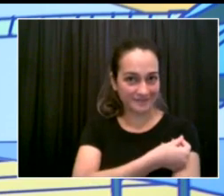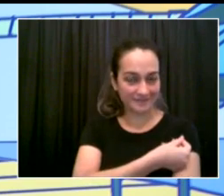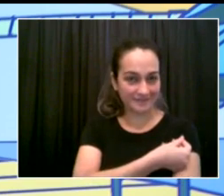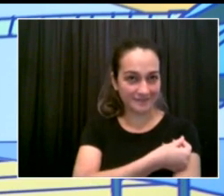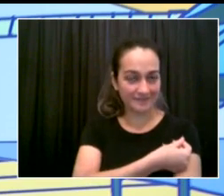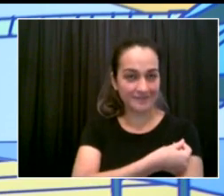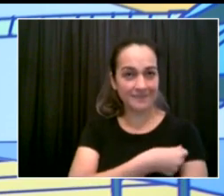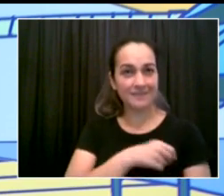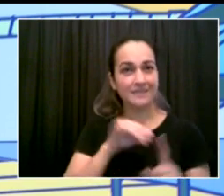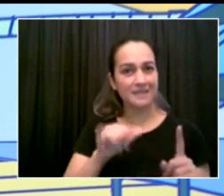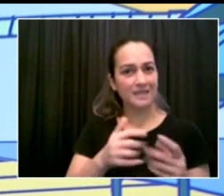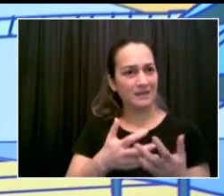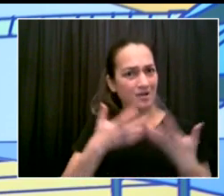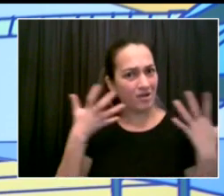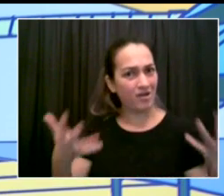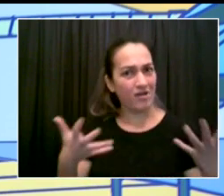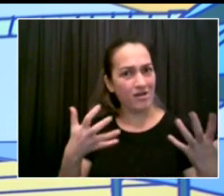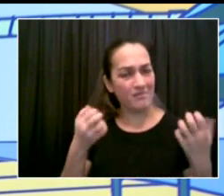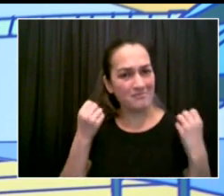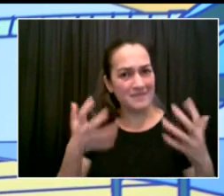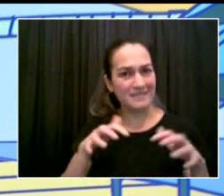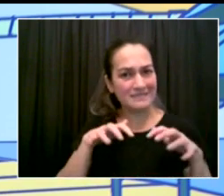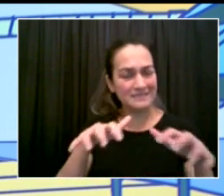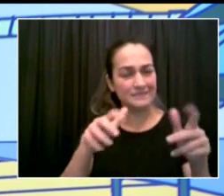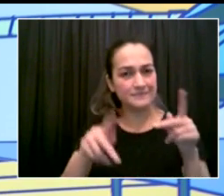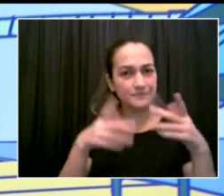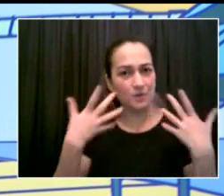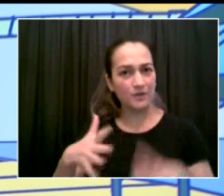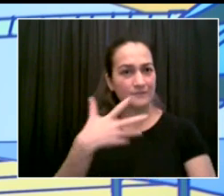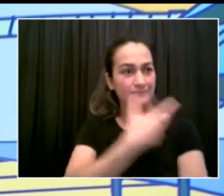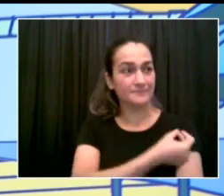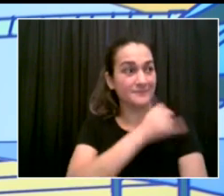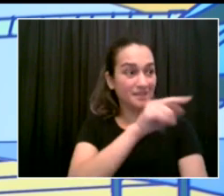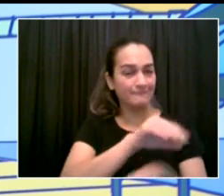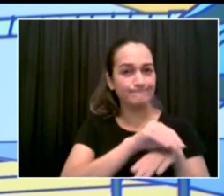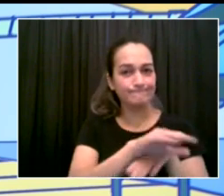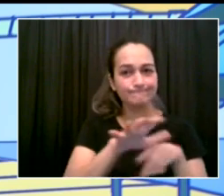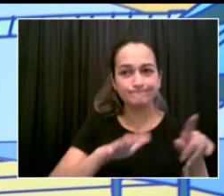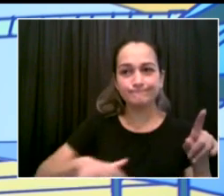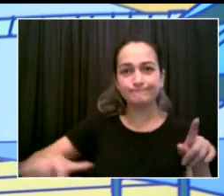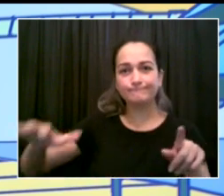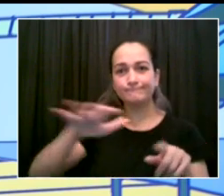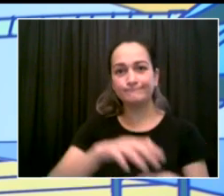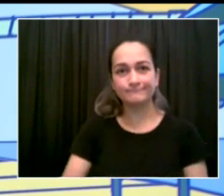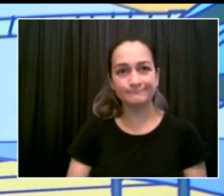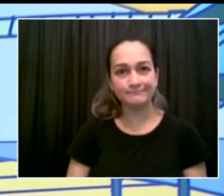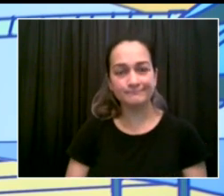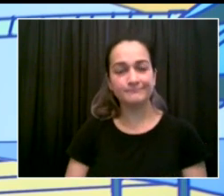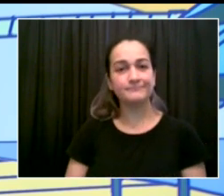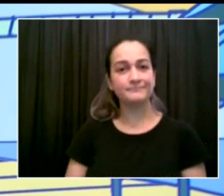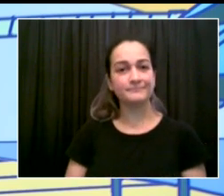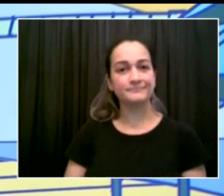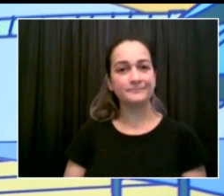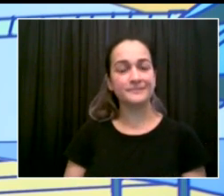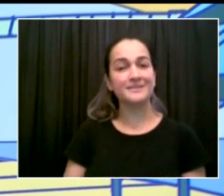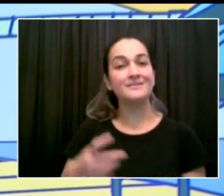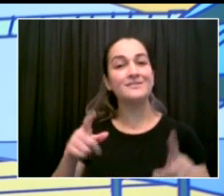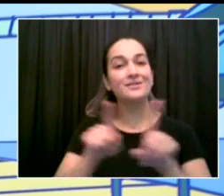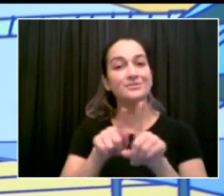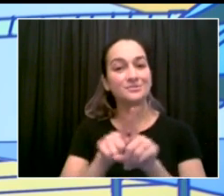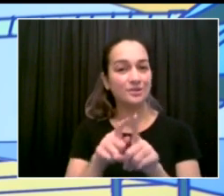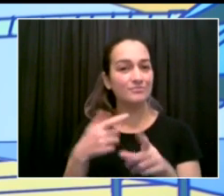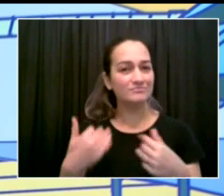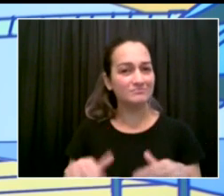the plan around indoor dining. All of these things are contributing to an uptick rapidly in vaccination levels.